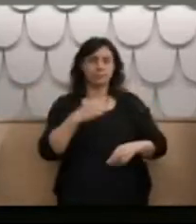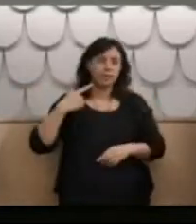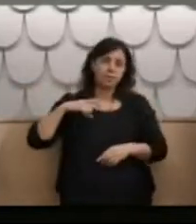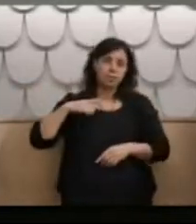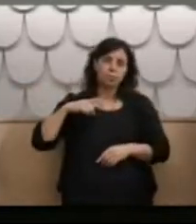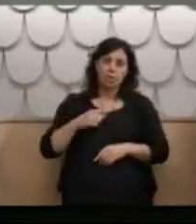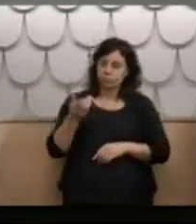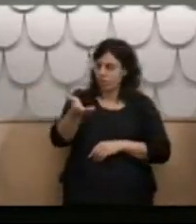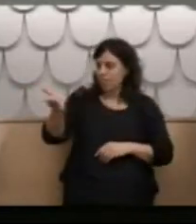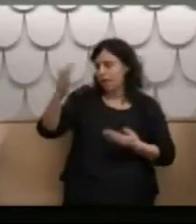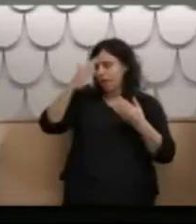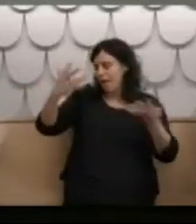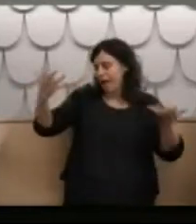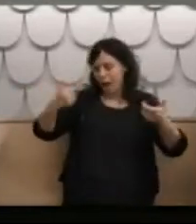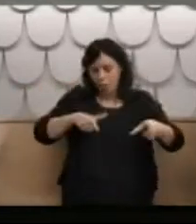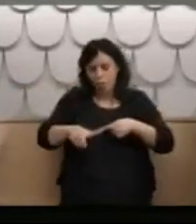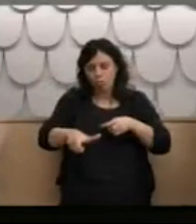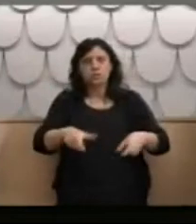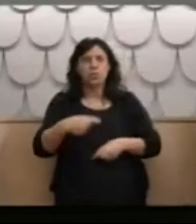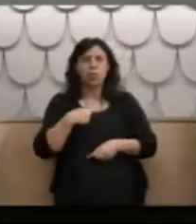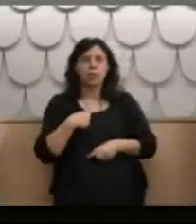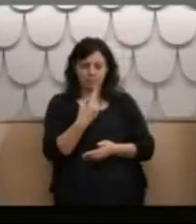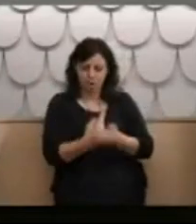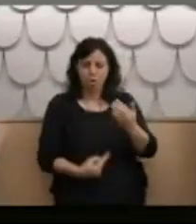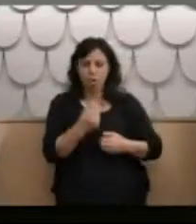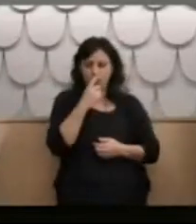not know how to control me. I was only 12.